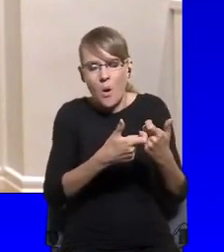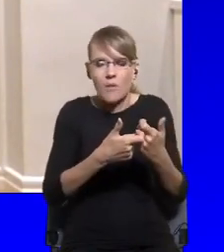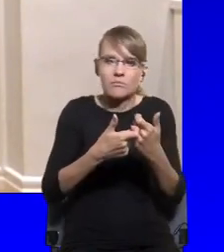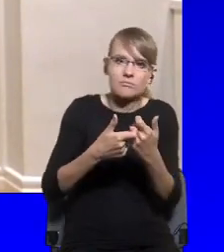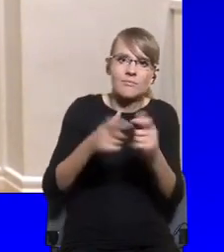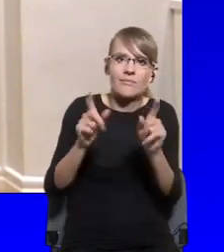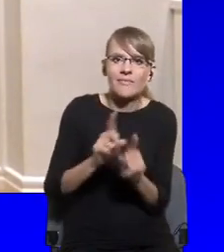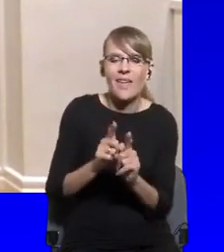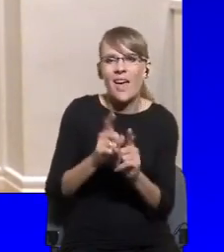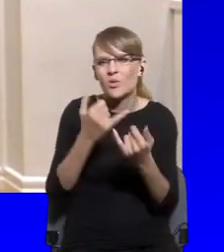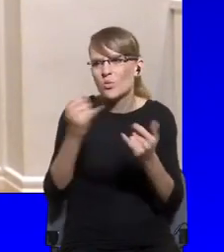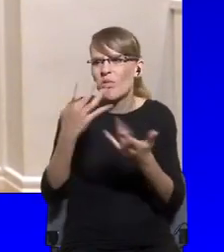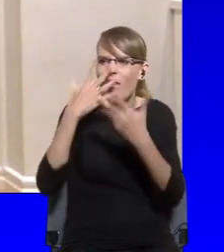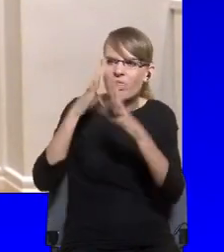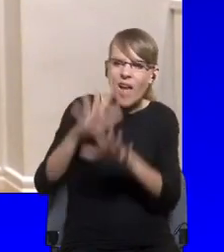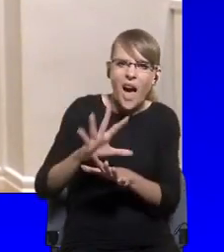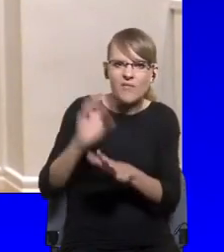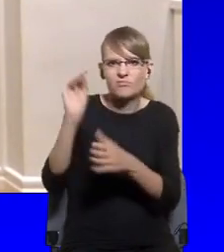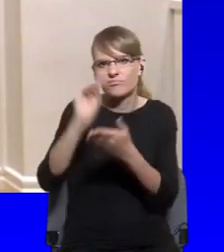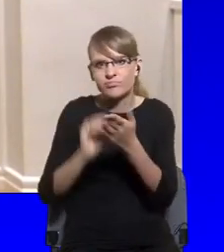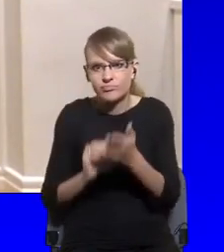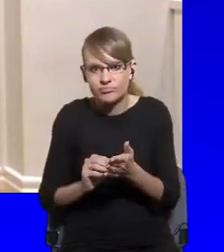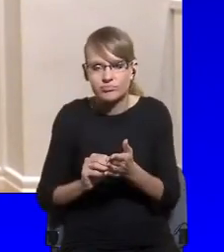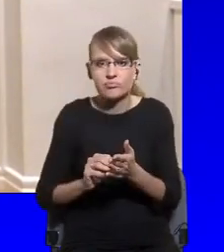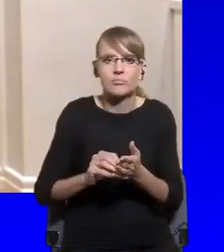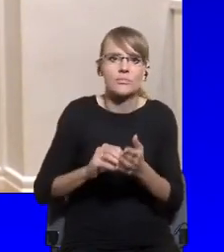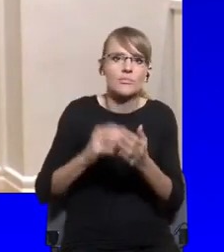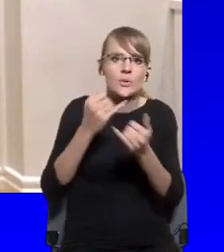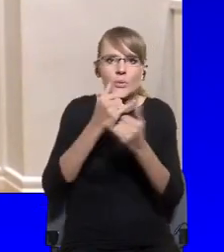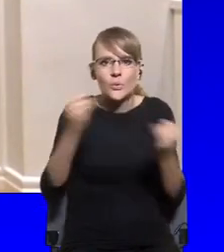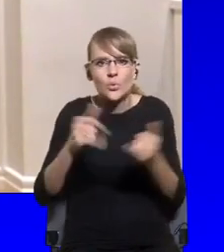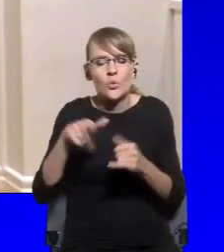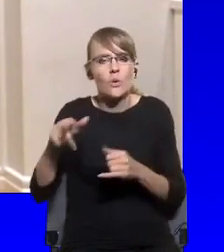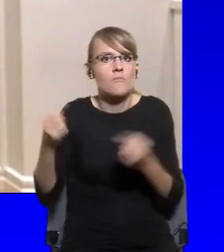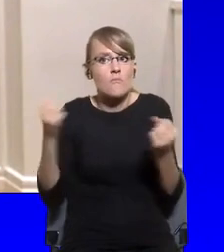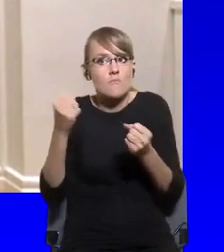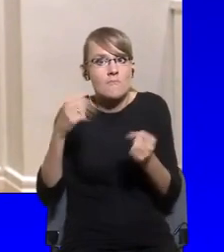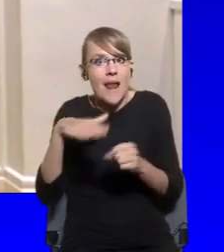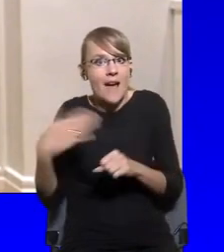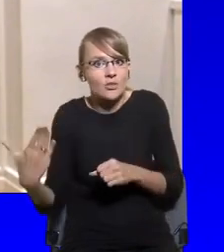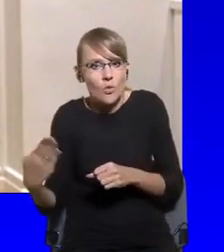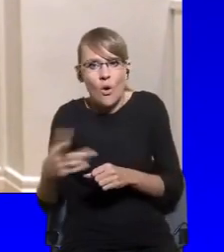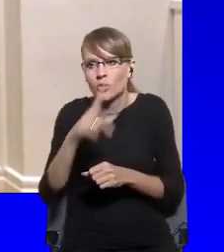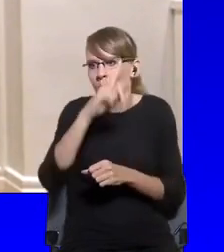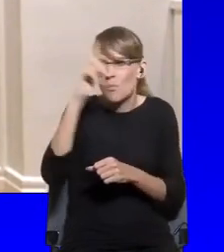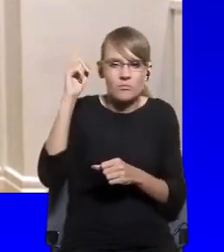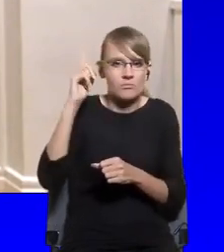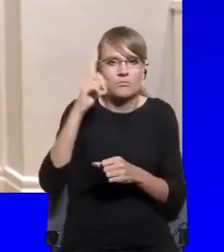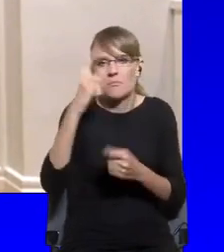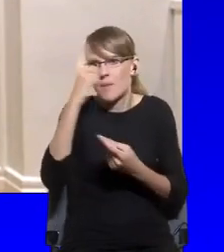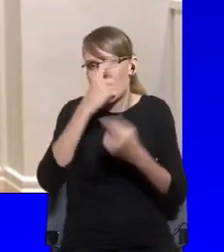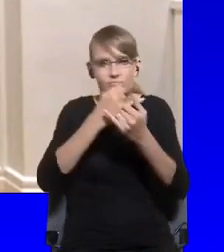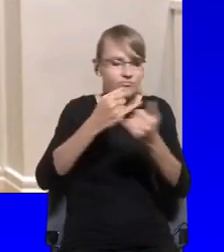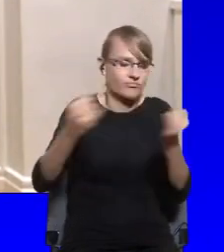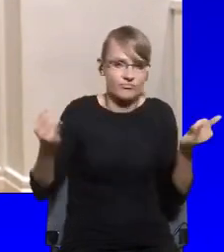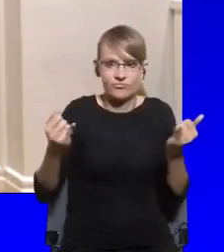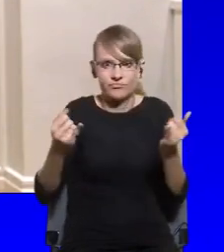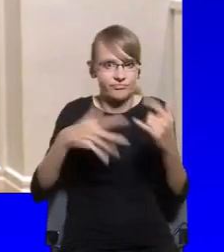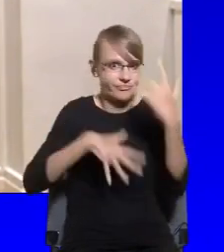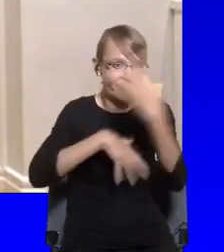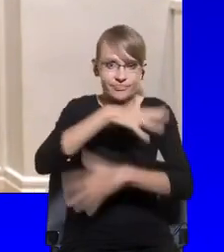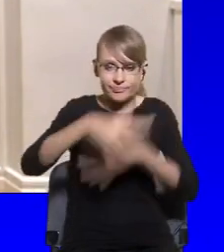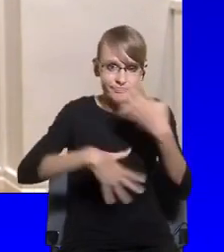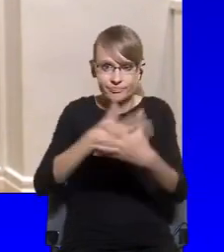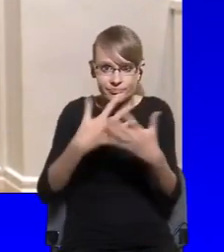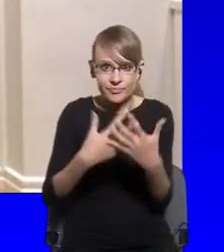movements and polarization also in society. So we have an issue indeed here with sort of